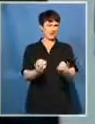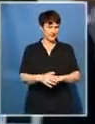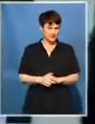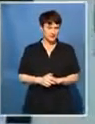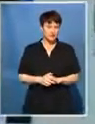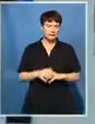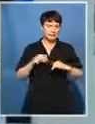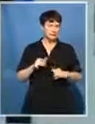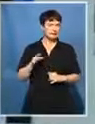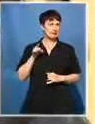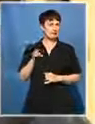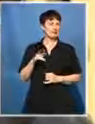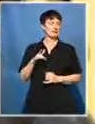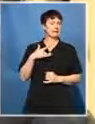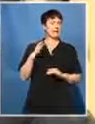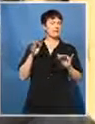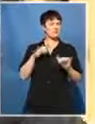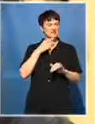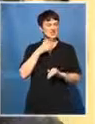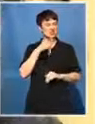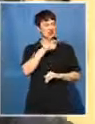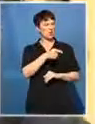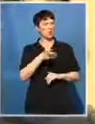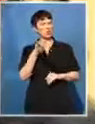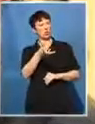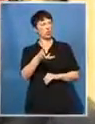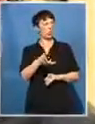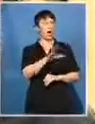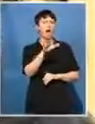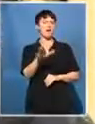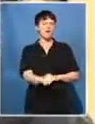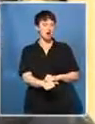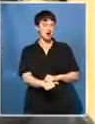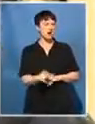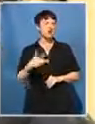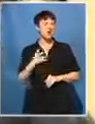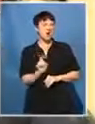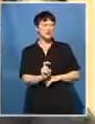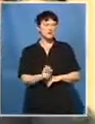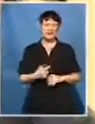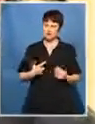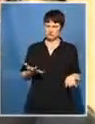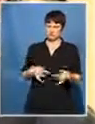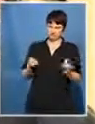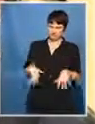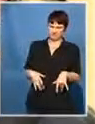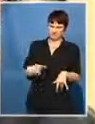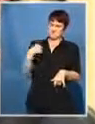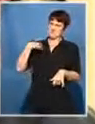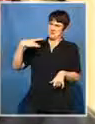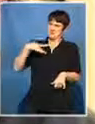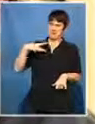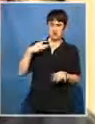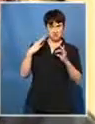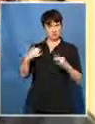people call you a traitor to the African continent? I mean, it doesn't bother me because I'm not. I'm not a traitor. There